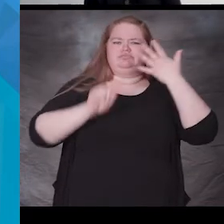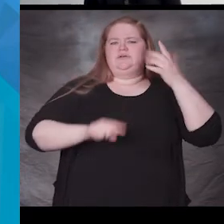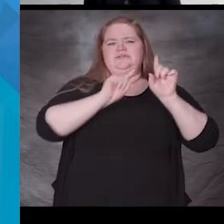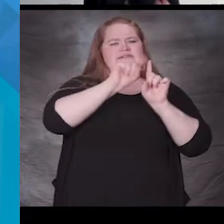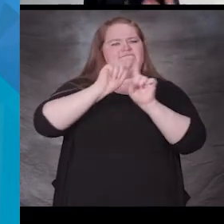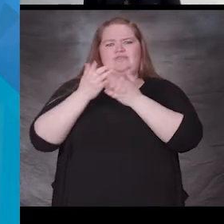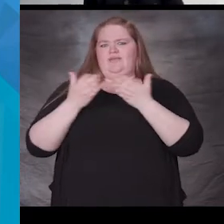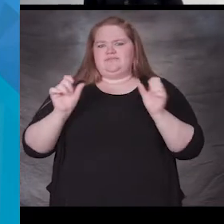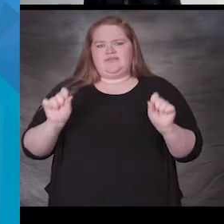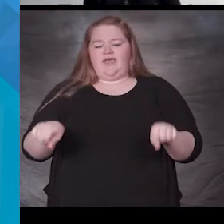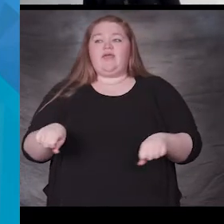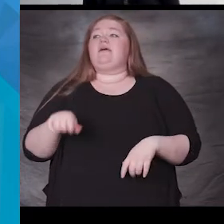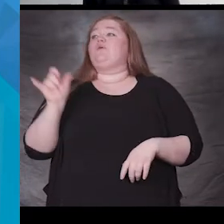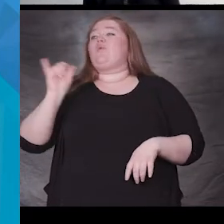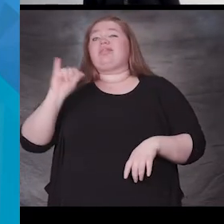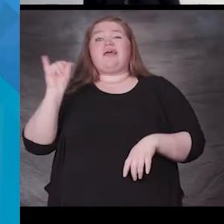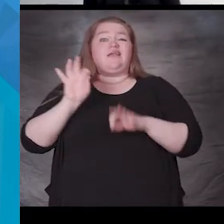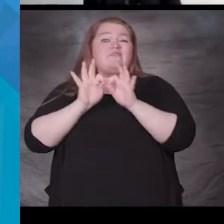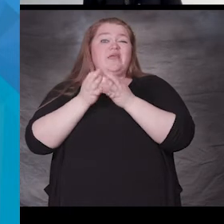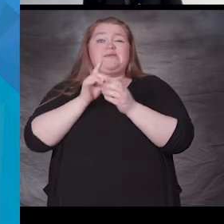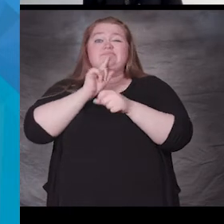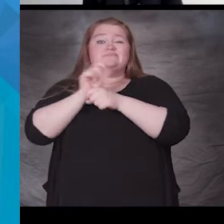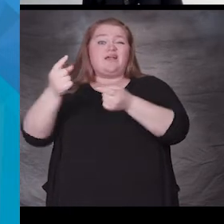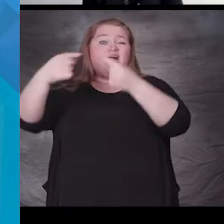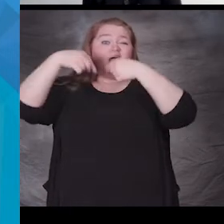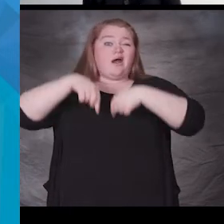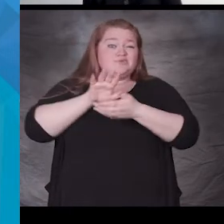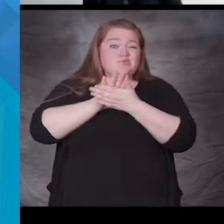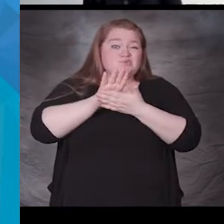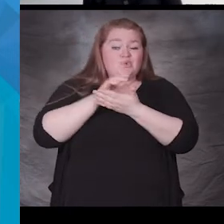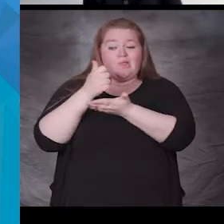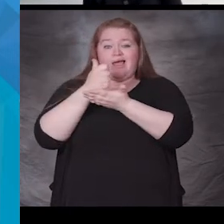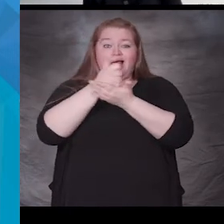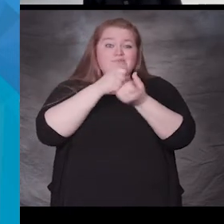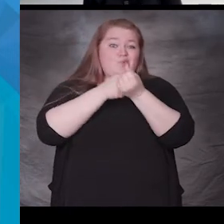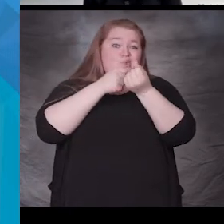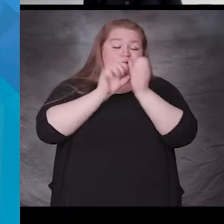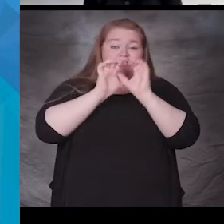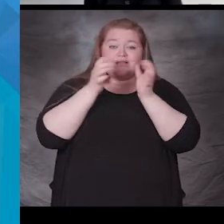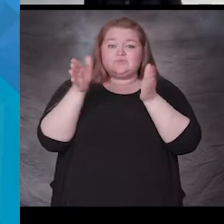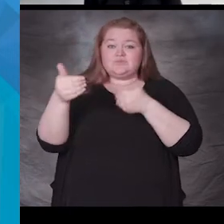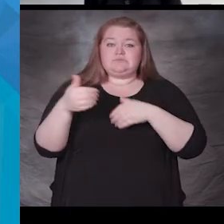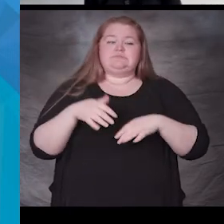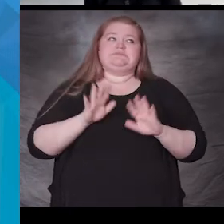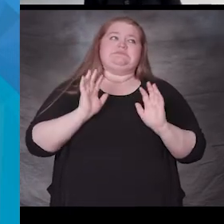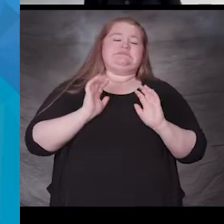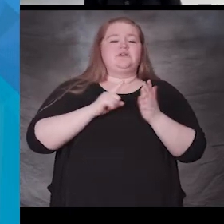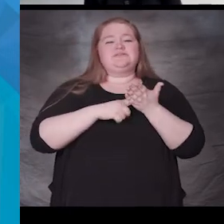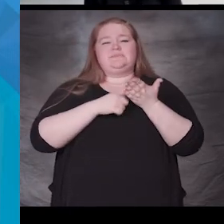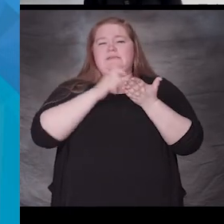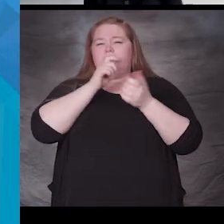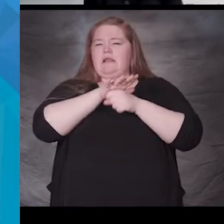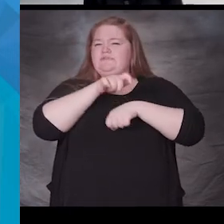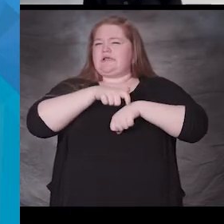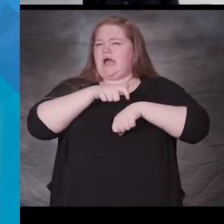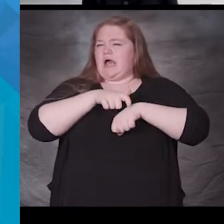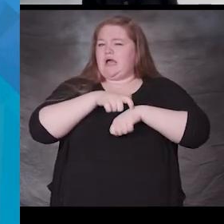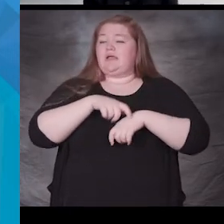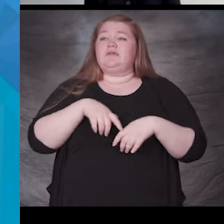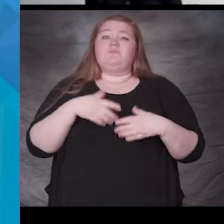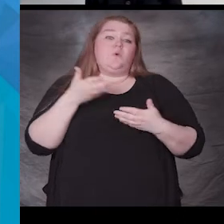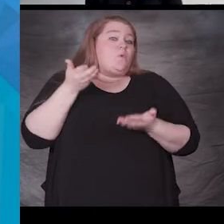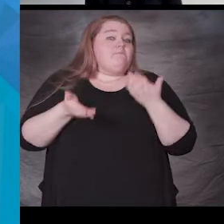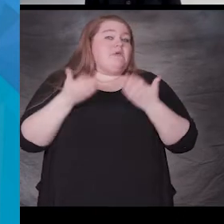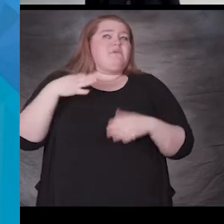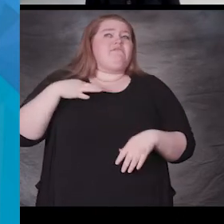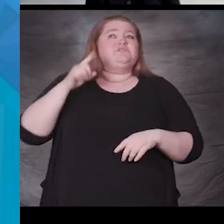families coming in to actually help in the classroom but some people don't have time for that often there's times that you may be able to volunteer by